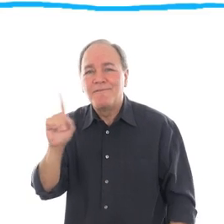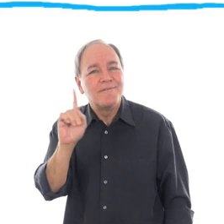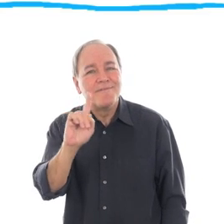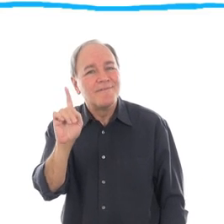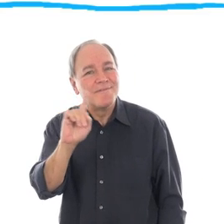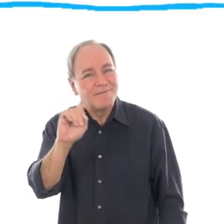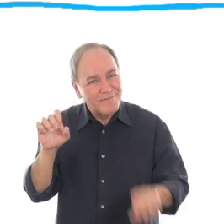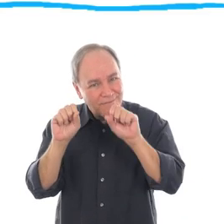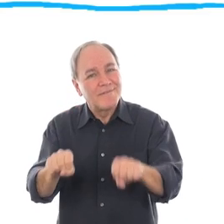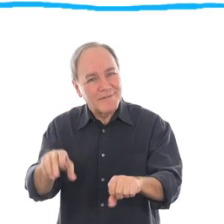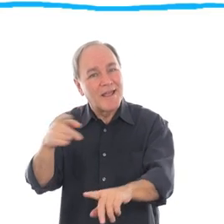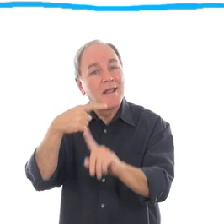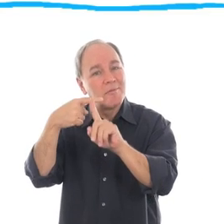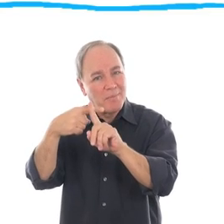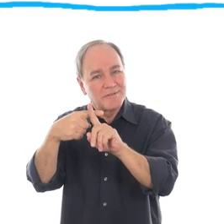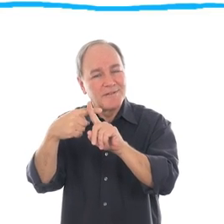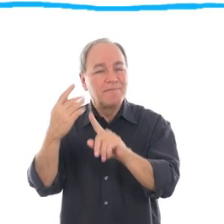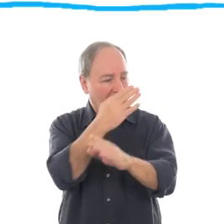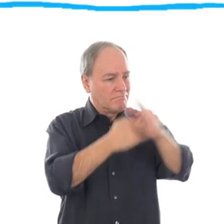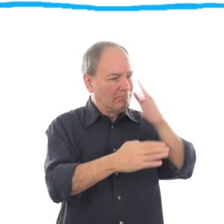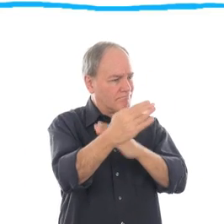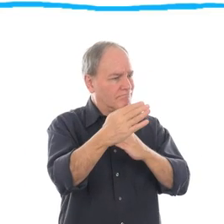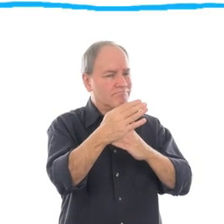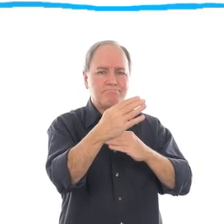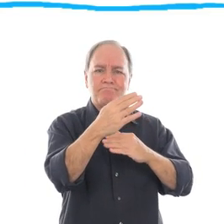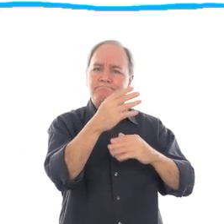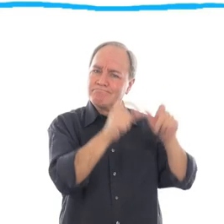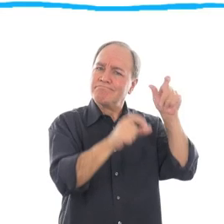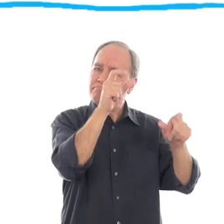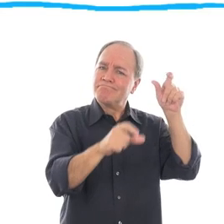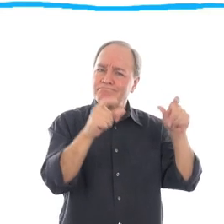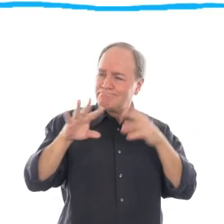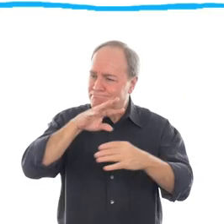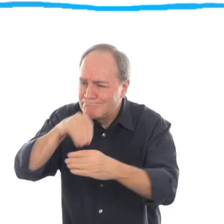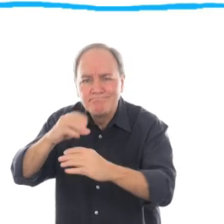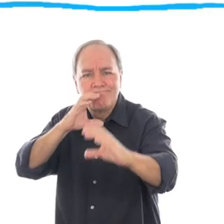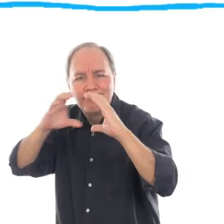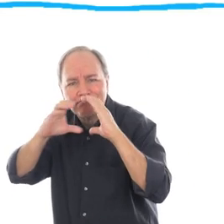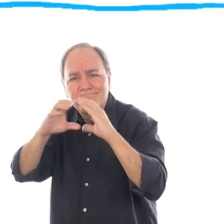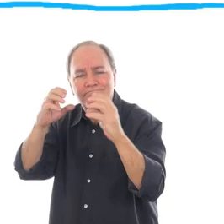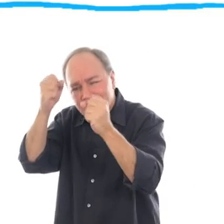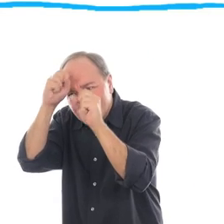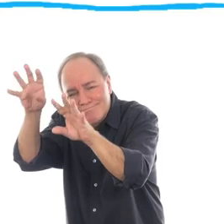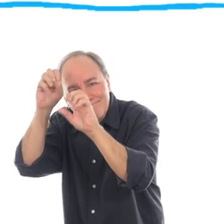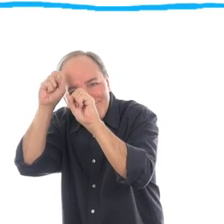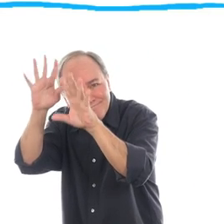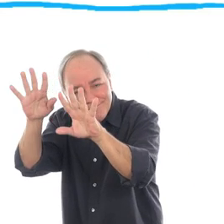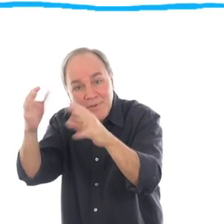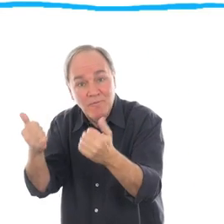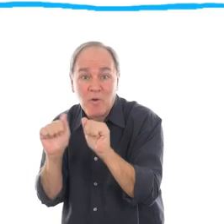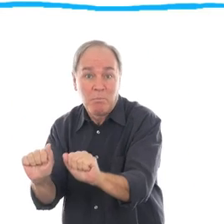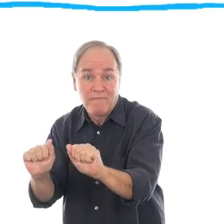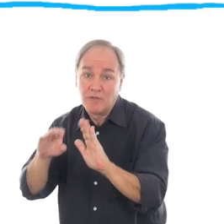community. So there really is a place for positive, inclusive